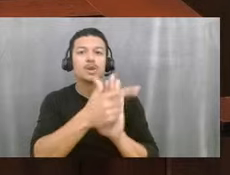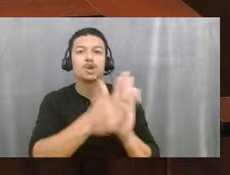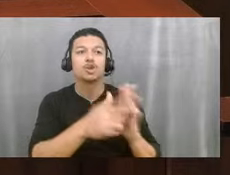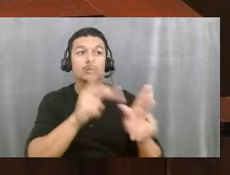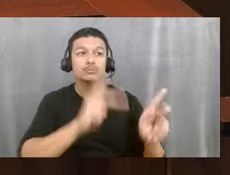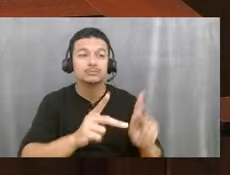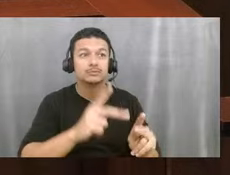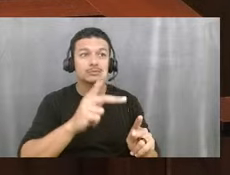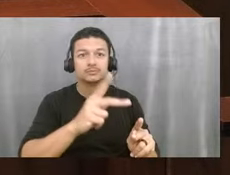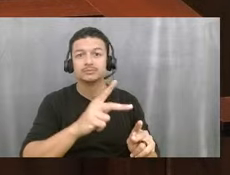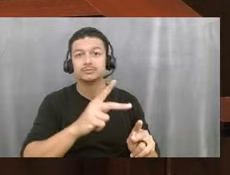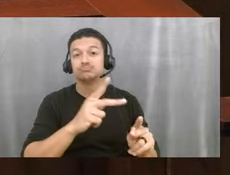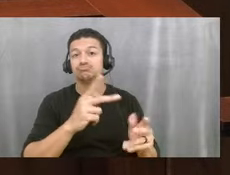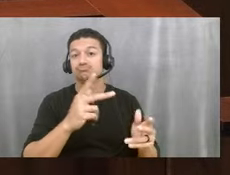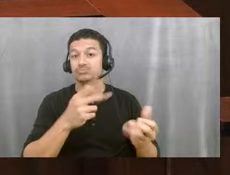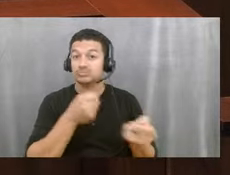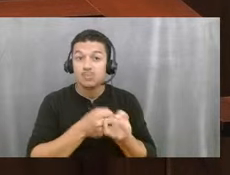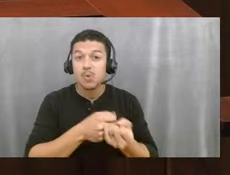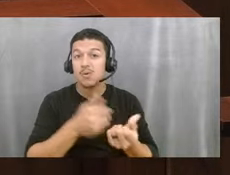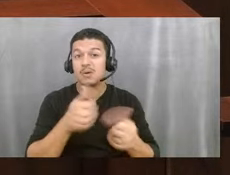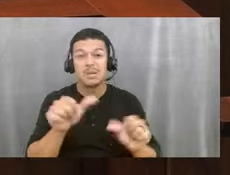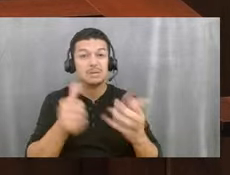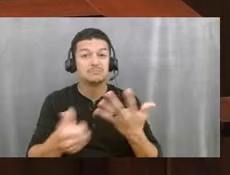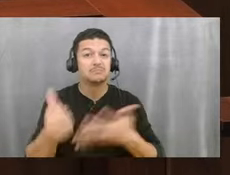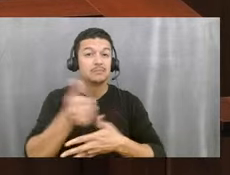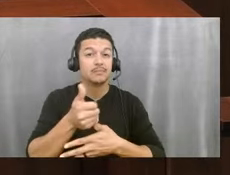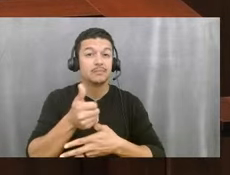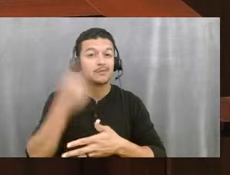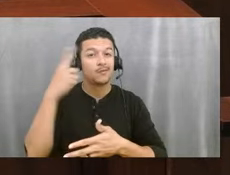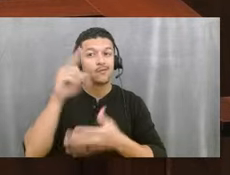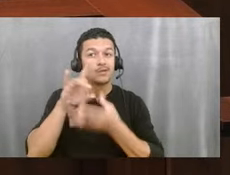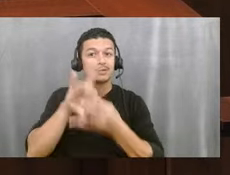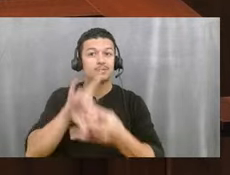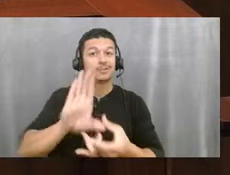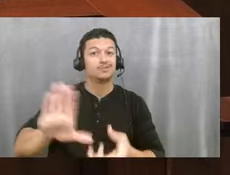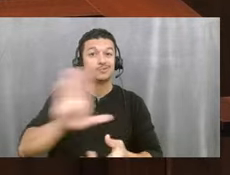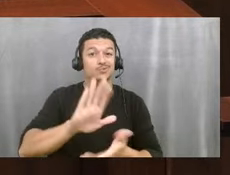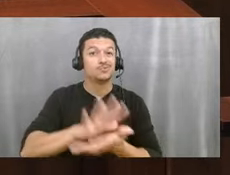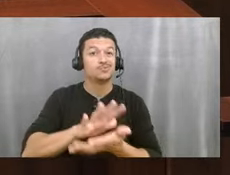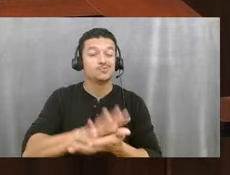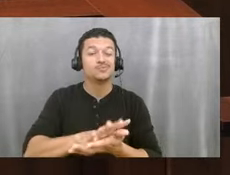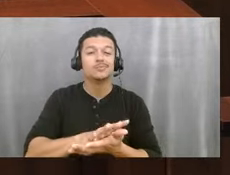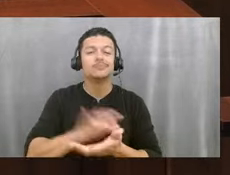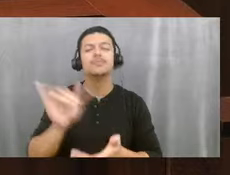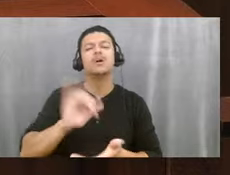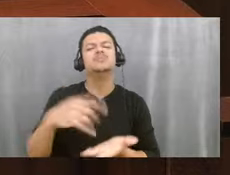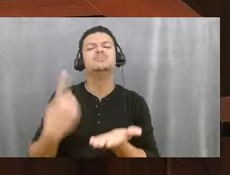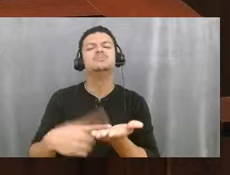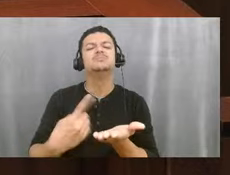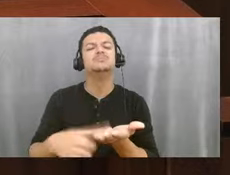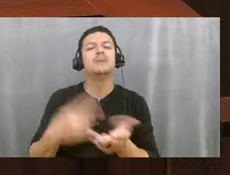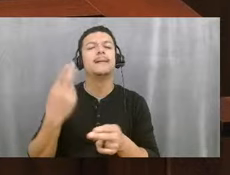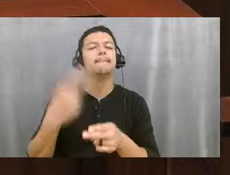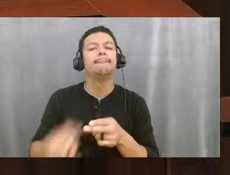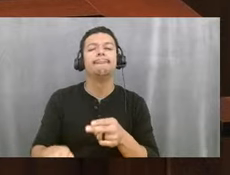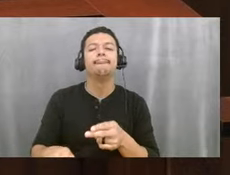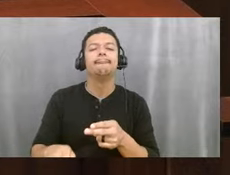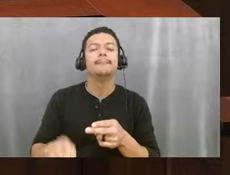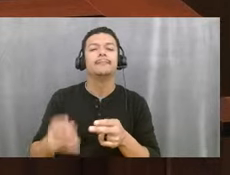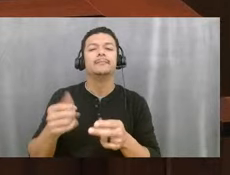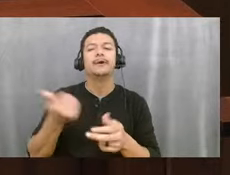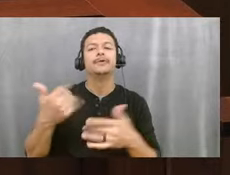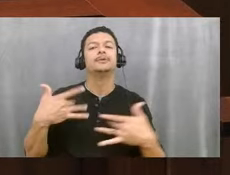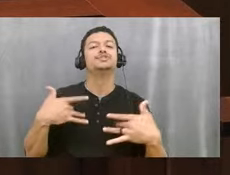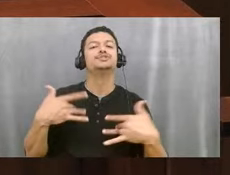legislative priorities as they relate to your schools. And then I just want to talk about some of the other concerns that we have